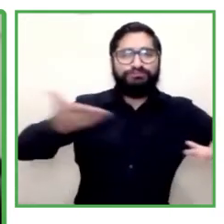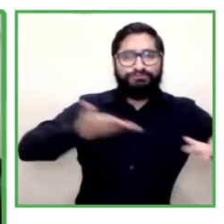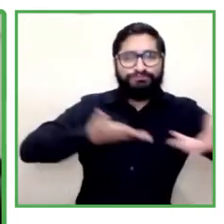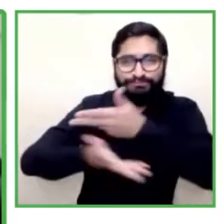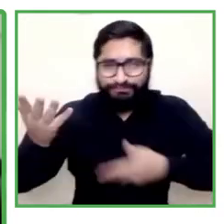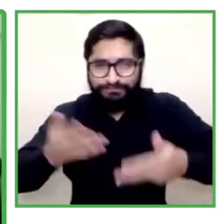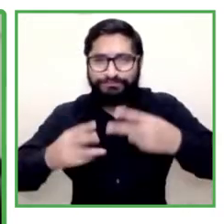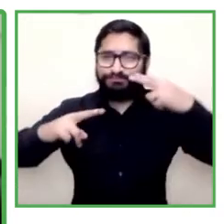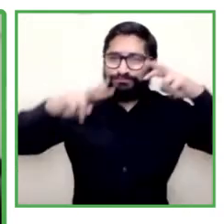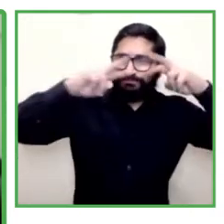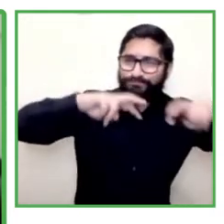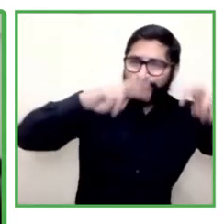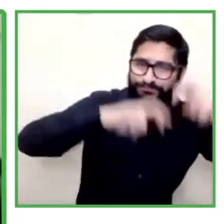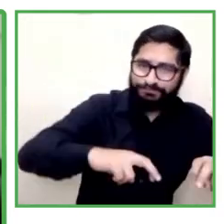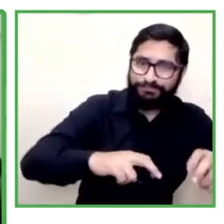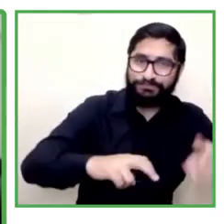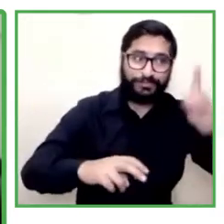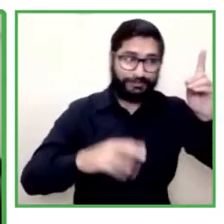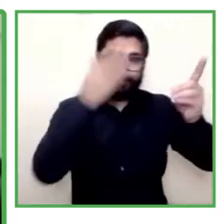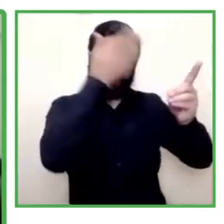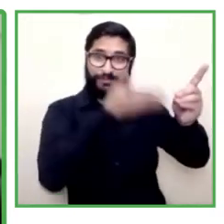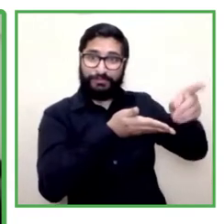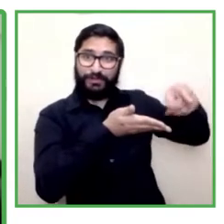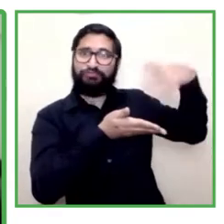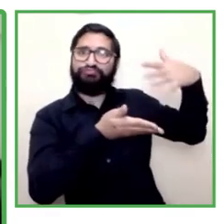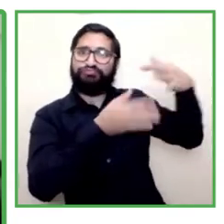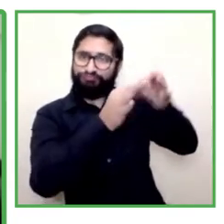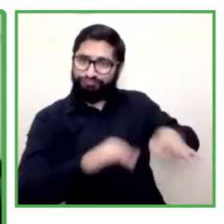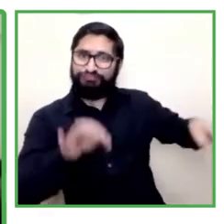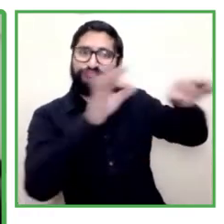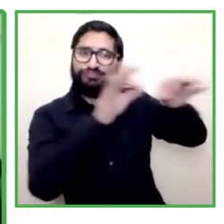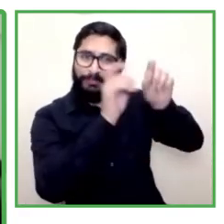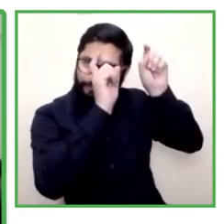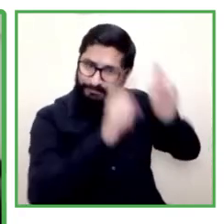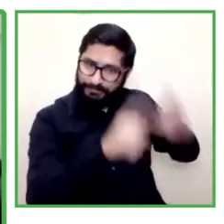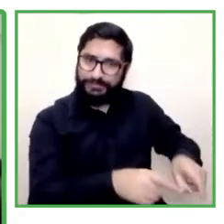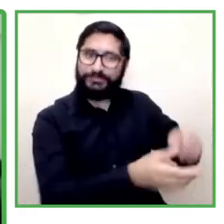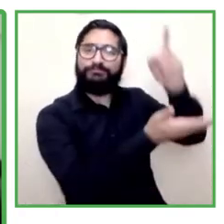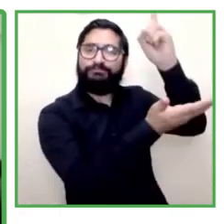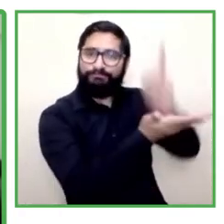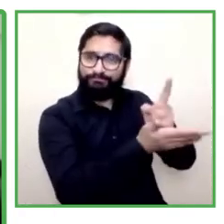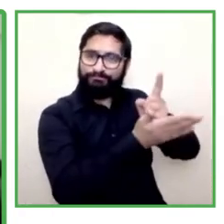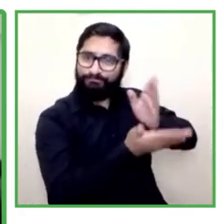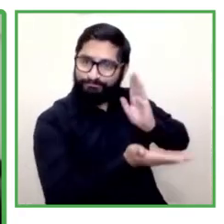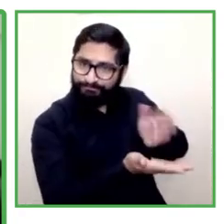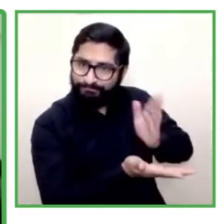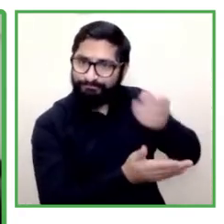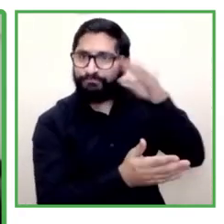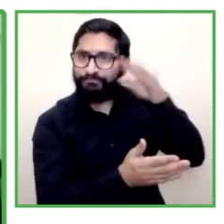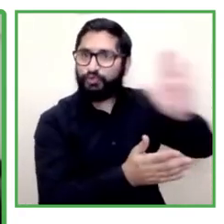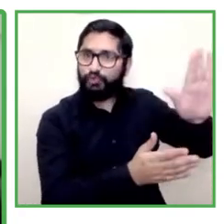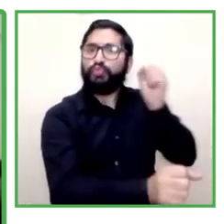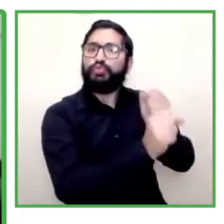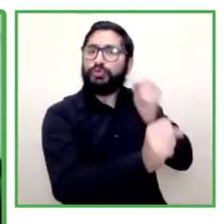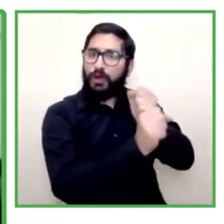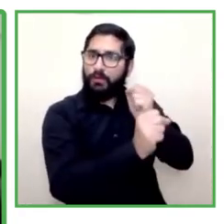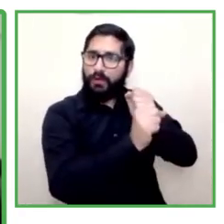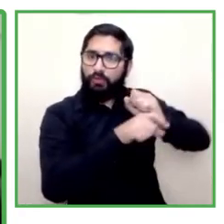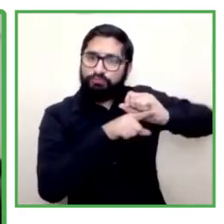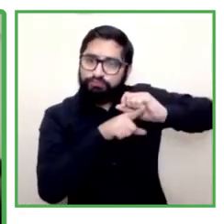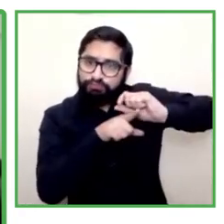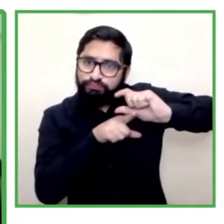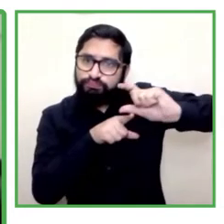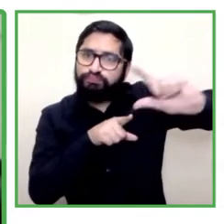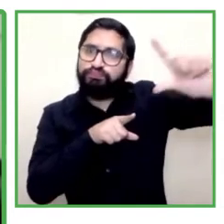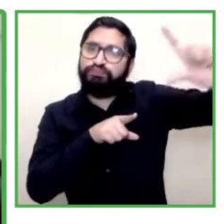to discuss this and how to make sure that people with disabilities can keep their jobs. We can increase labor inclusion and